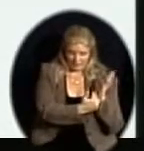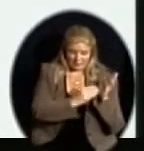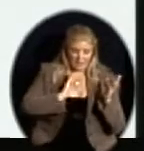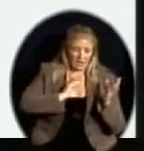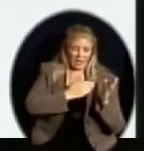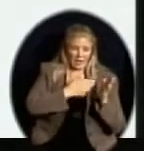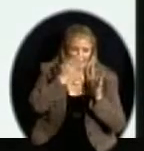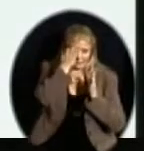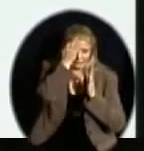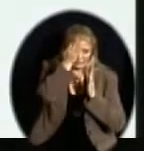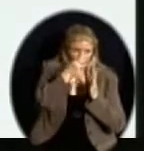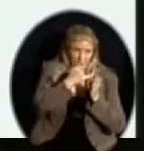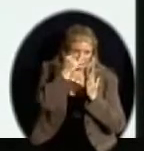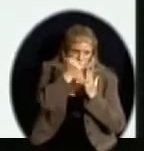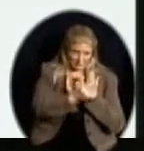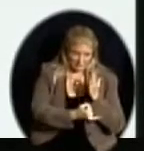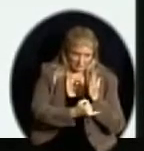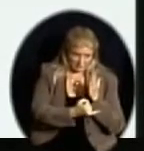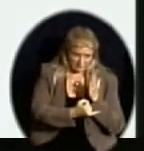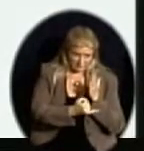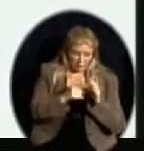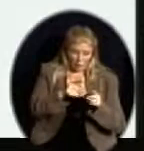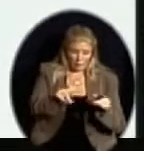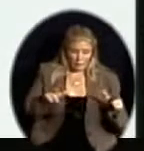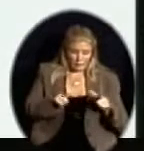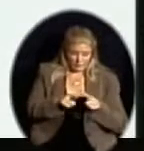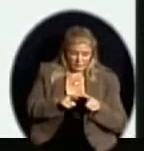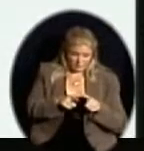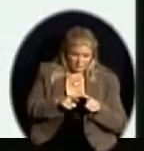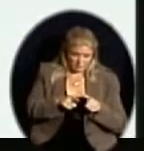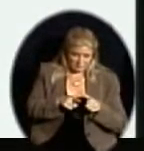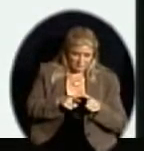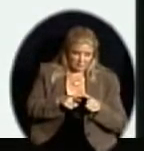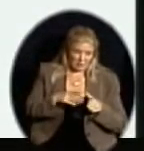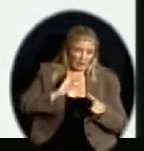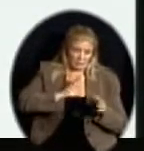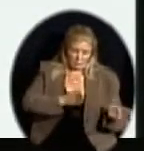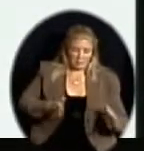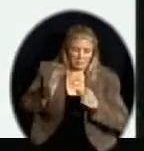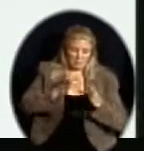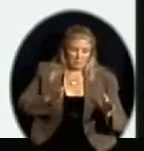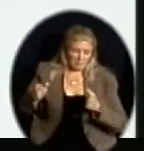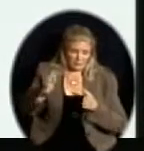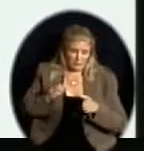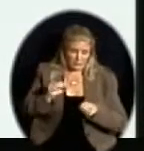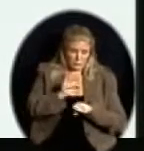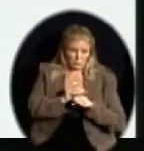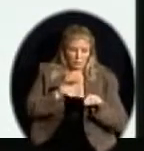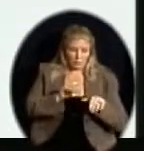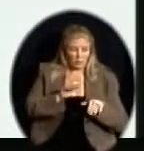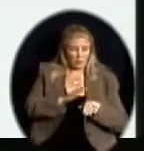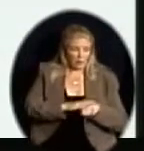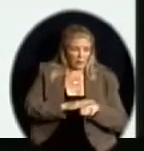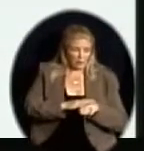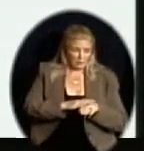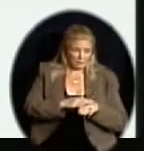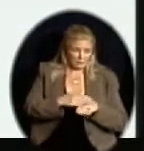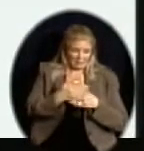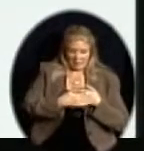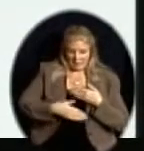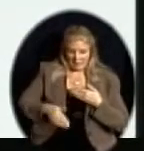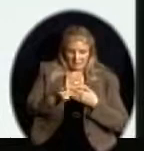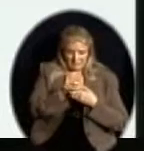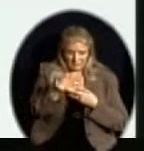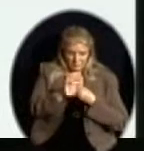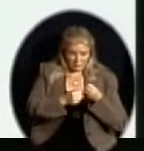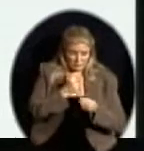major projects that we intend to tackle in the next several years. And when we get to capital outlay and we ask for requests from the schools,